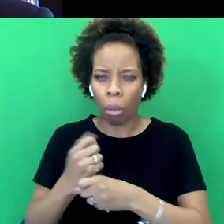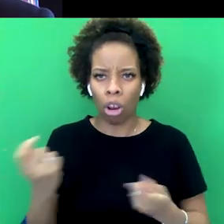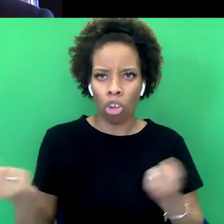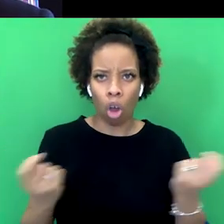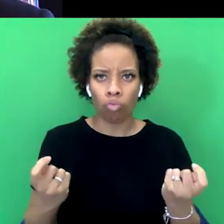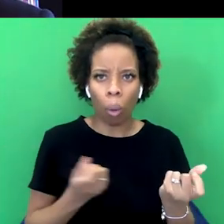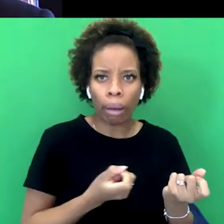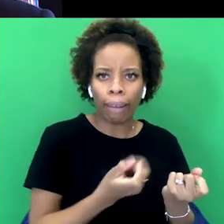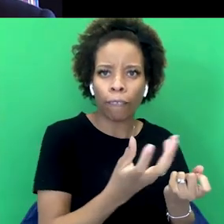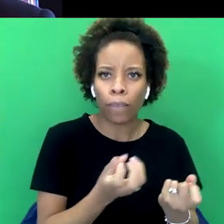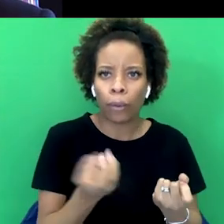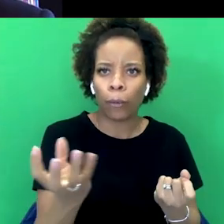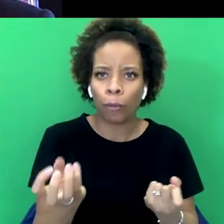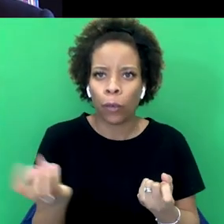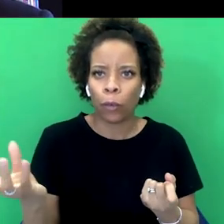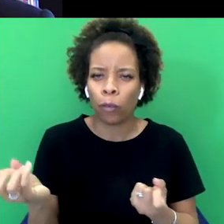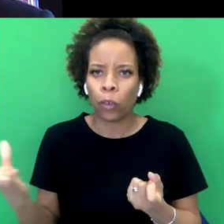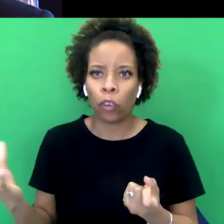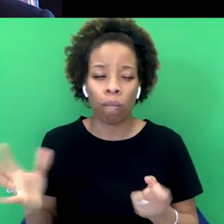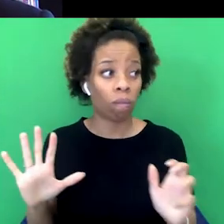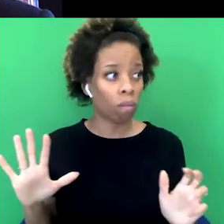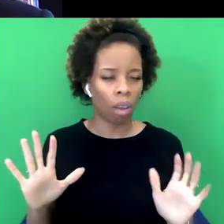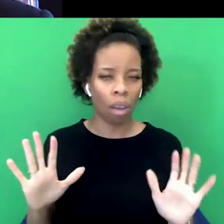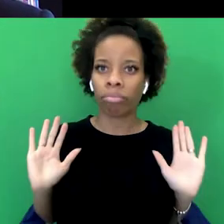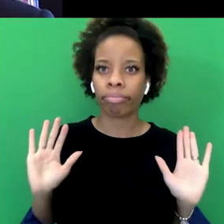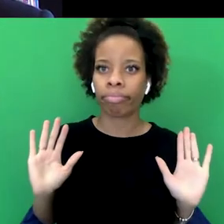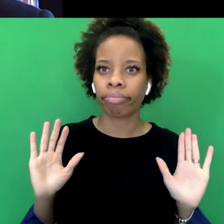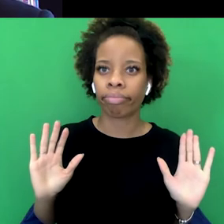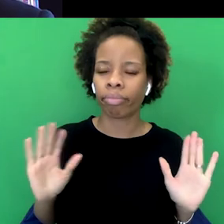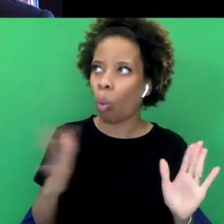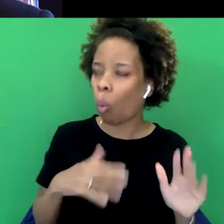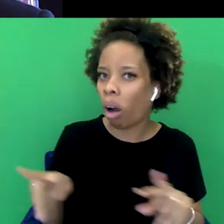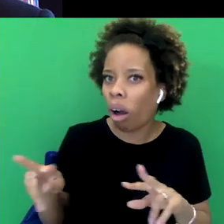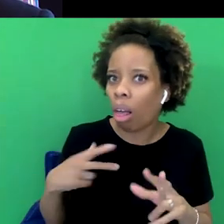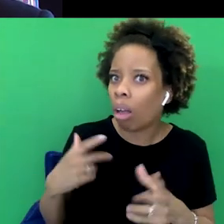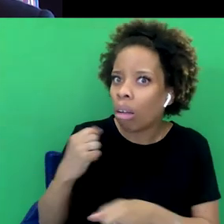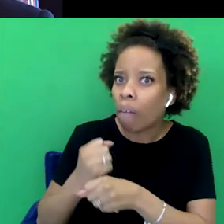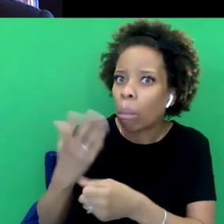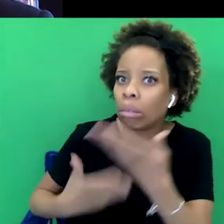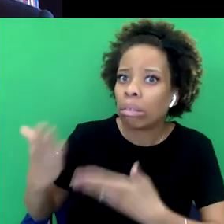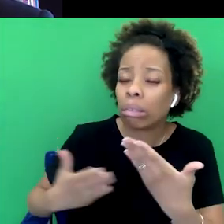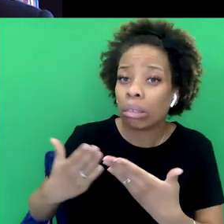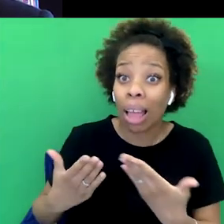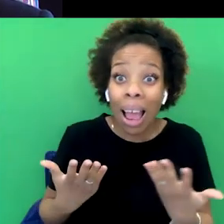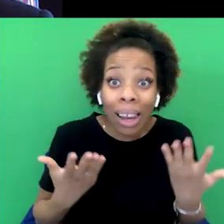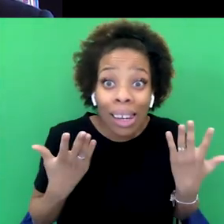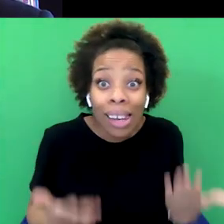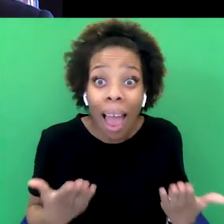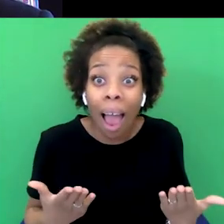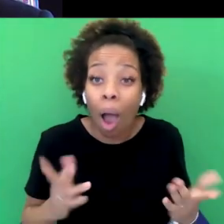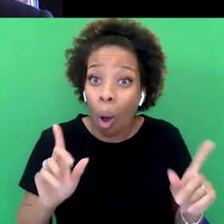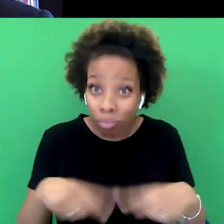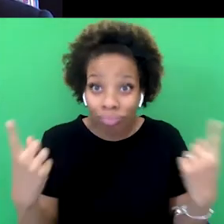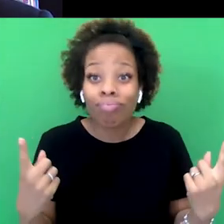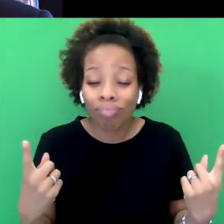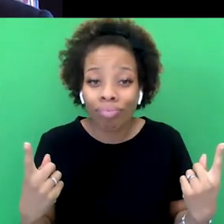empire education, there was one purveyor of information, that was the government. And now that, and there was also